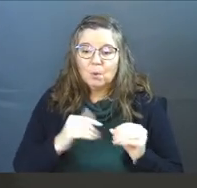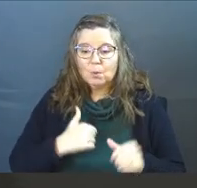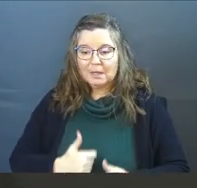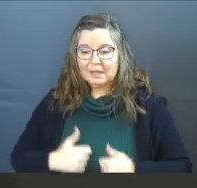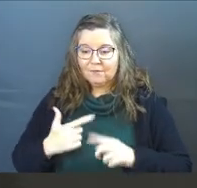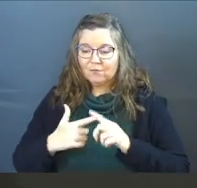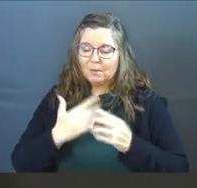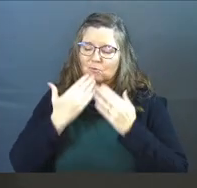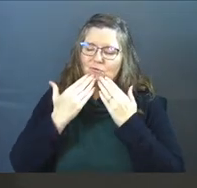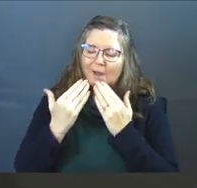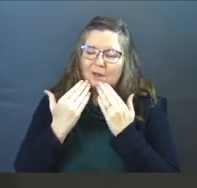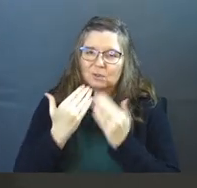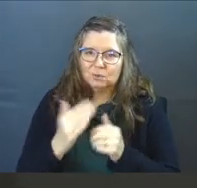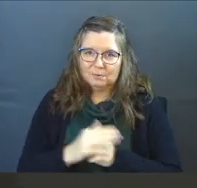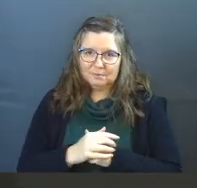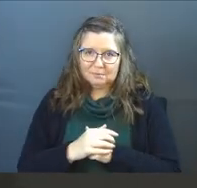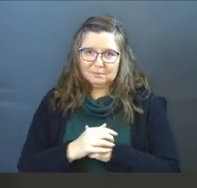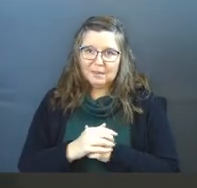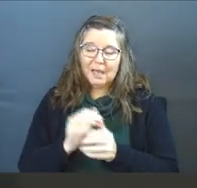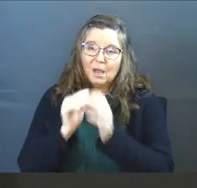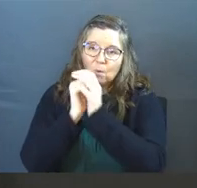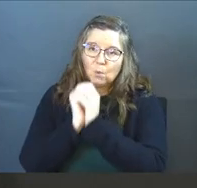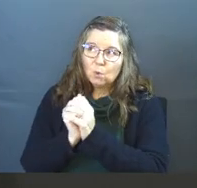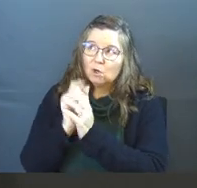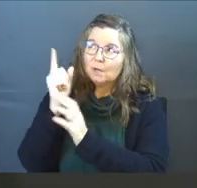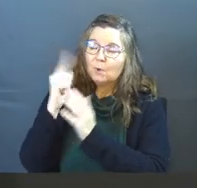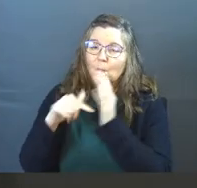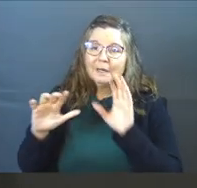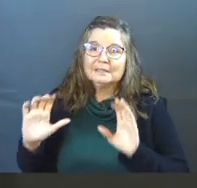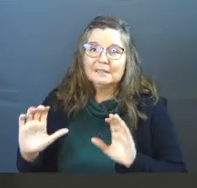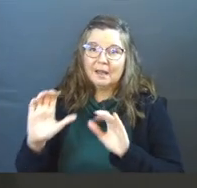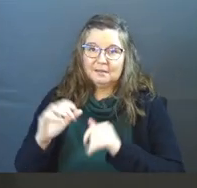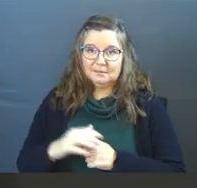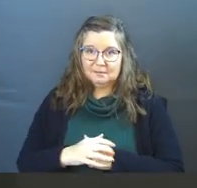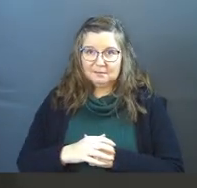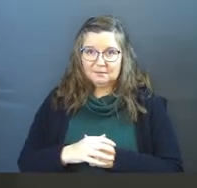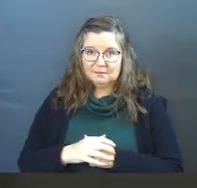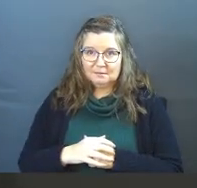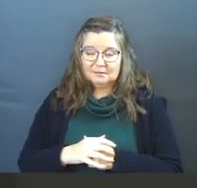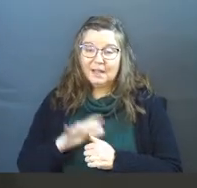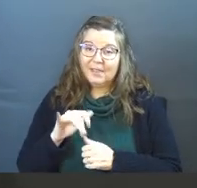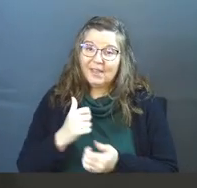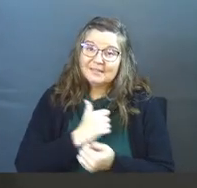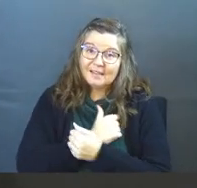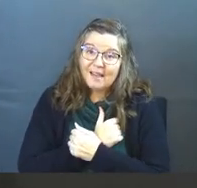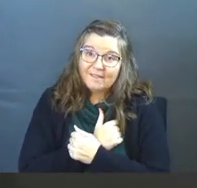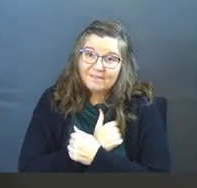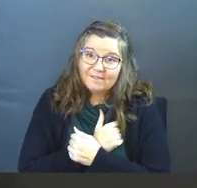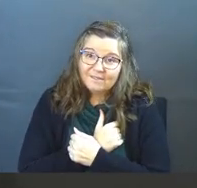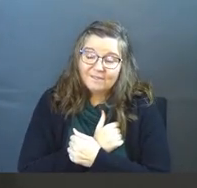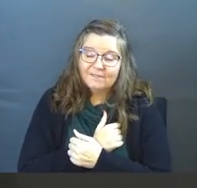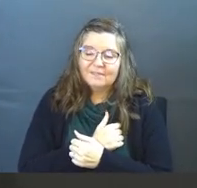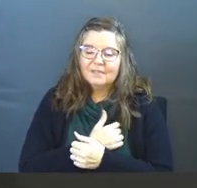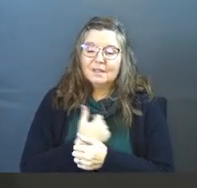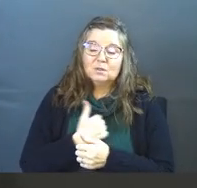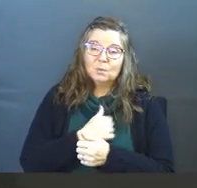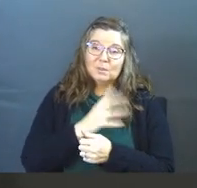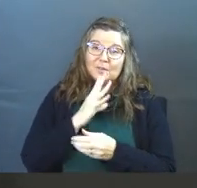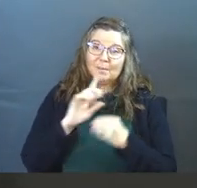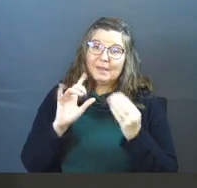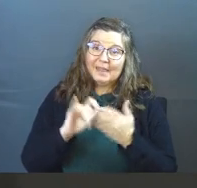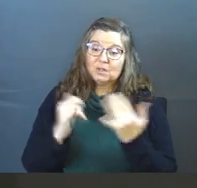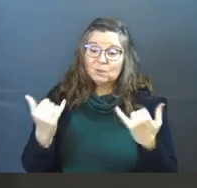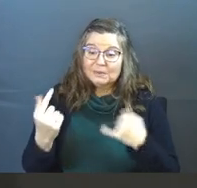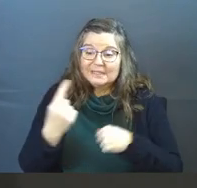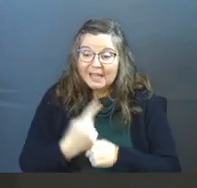from gratitude, and we worship him for what he's done, and that's love. So we talked about